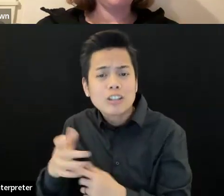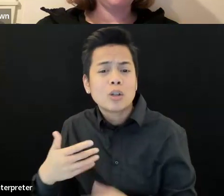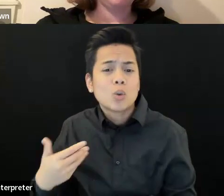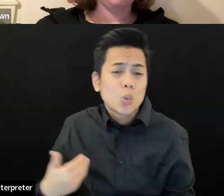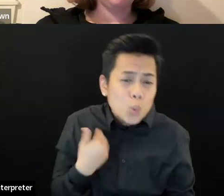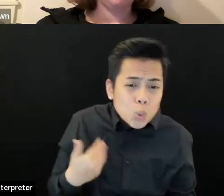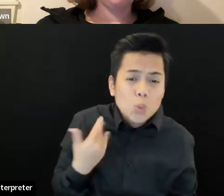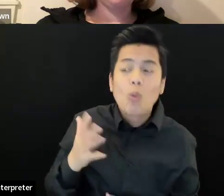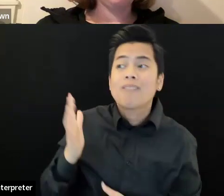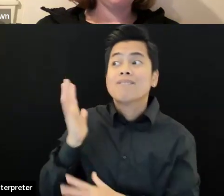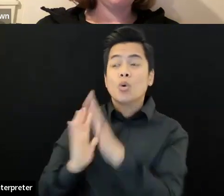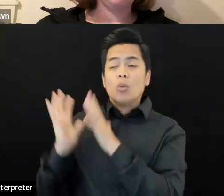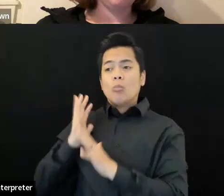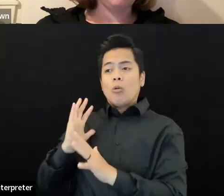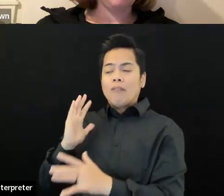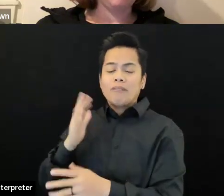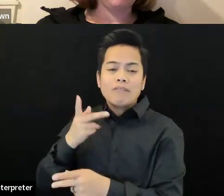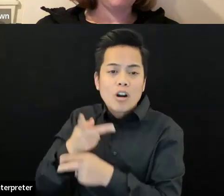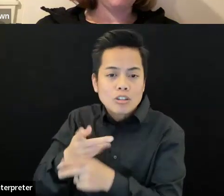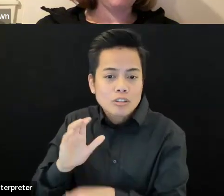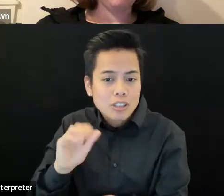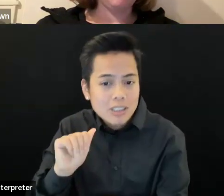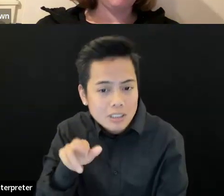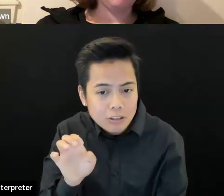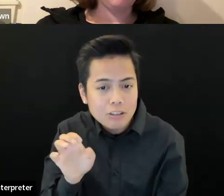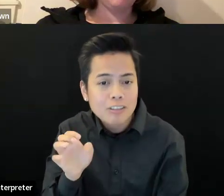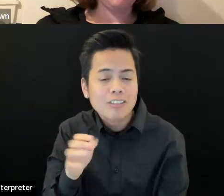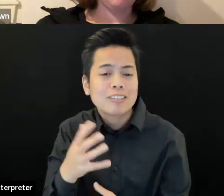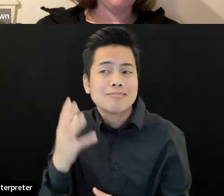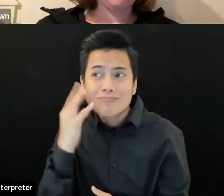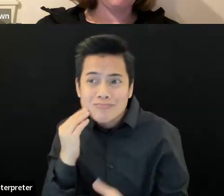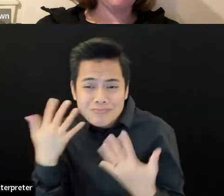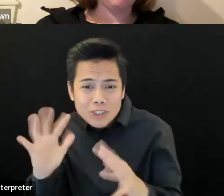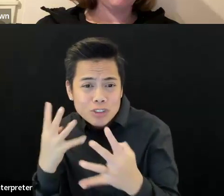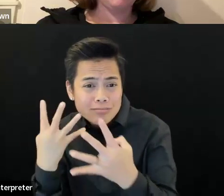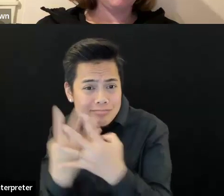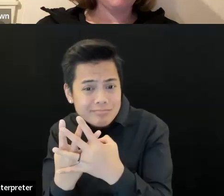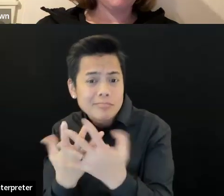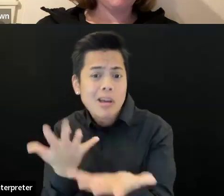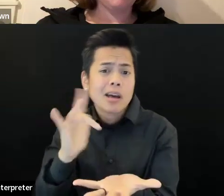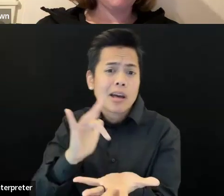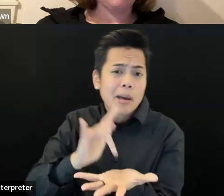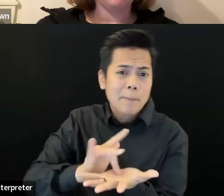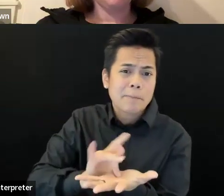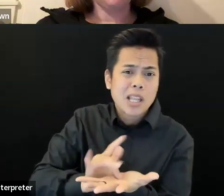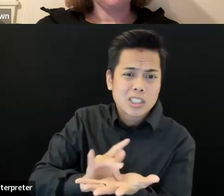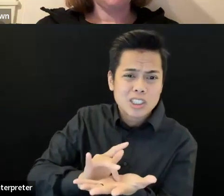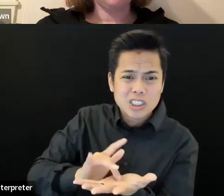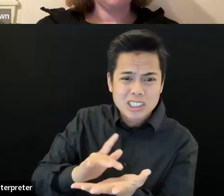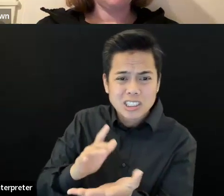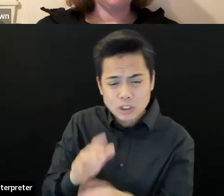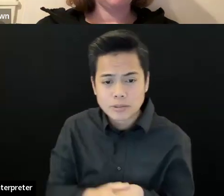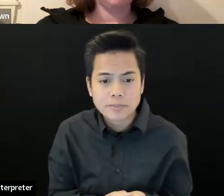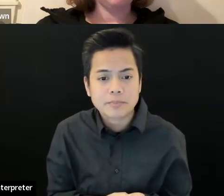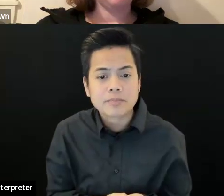or medically institutionalized, um, and veterans and transitioned